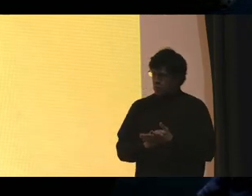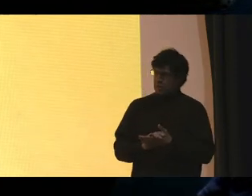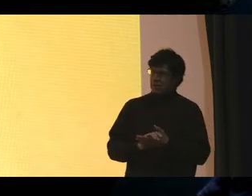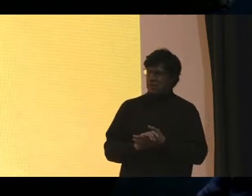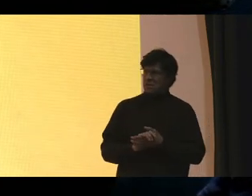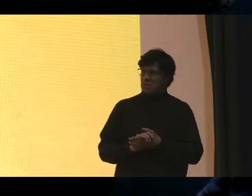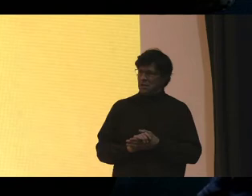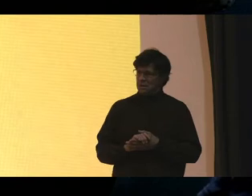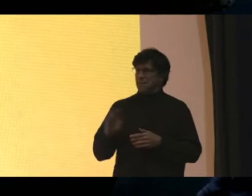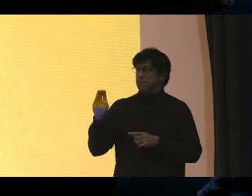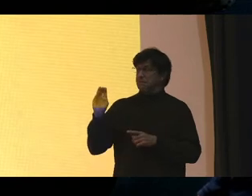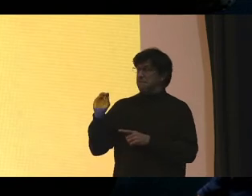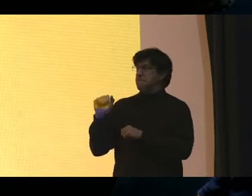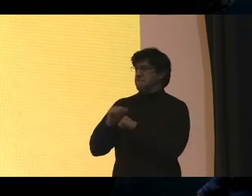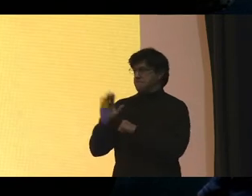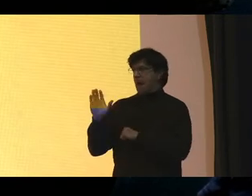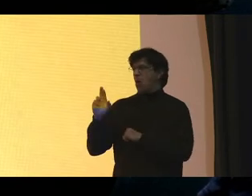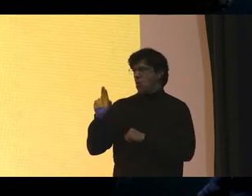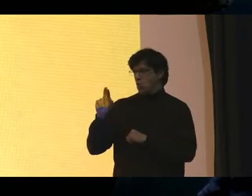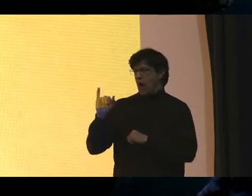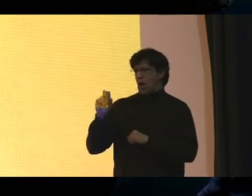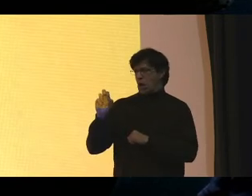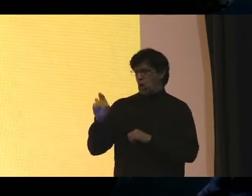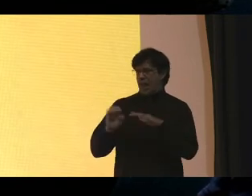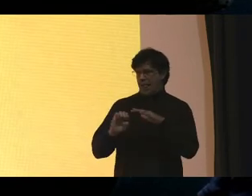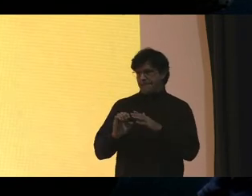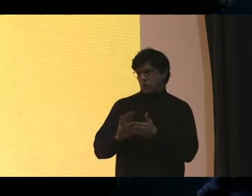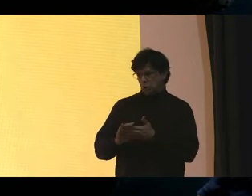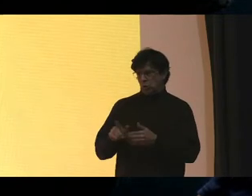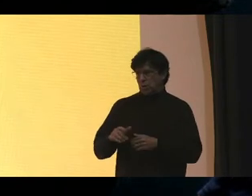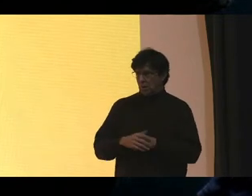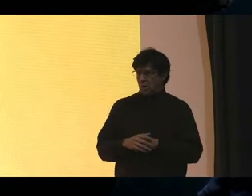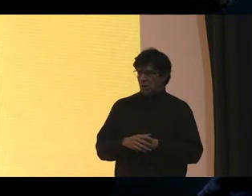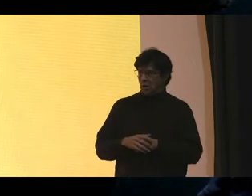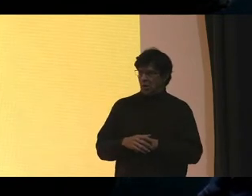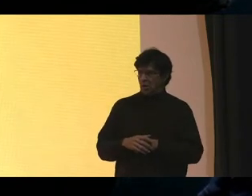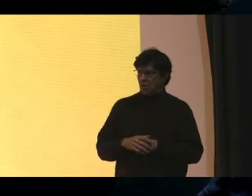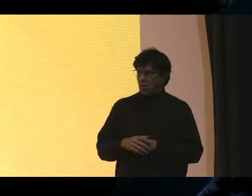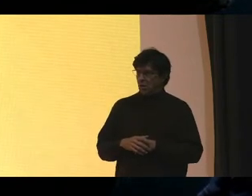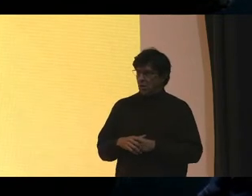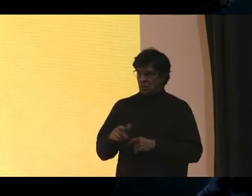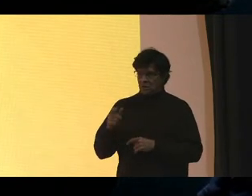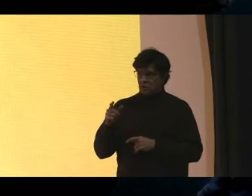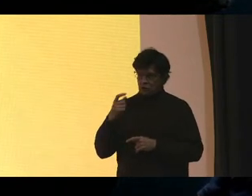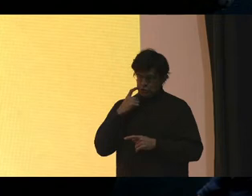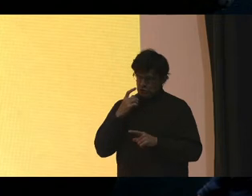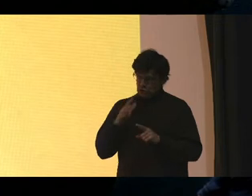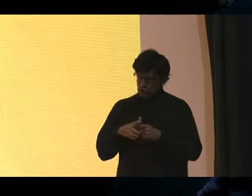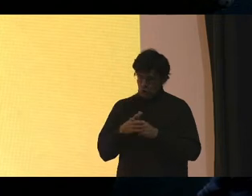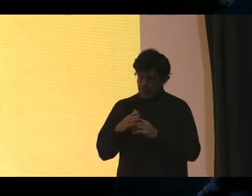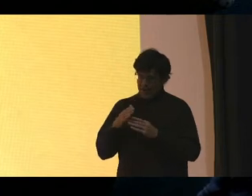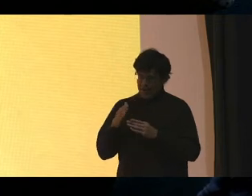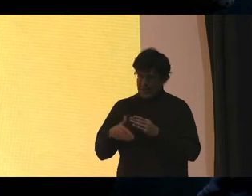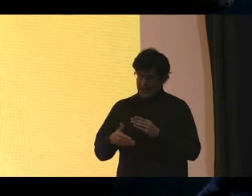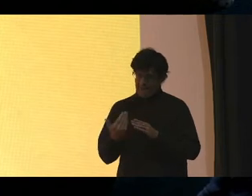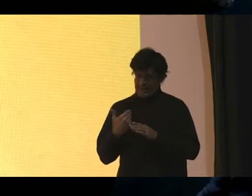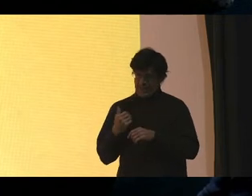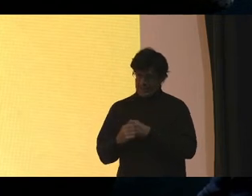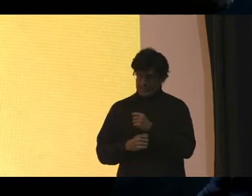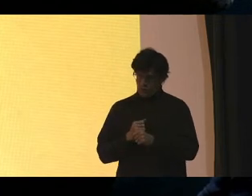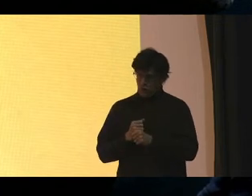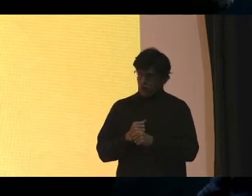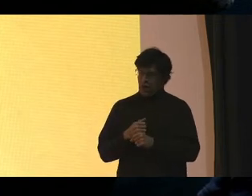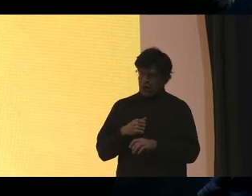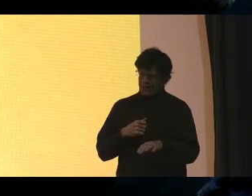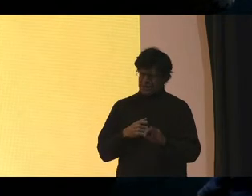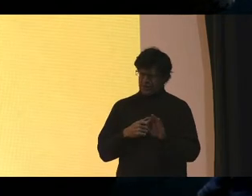Elementary School? Mount Rainier, yes, Elementary School We're new there, we just started at the end of last year Okay And I've